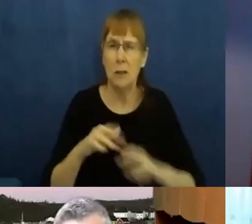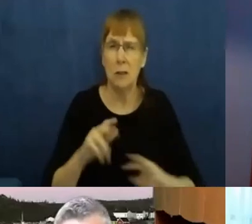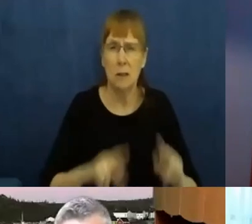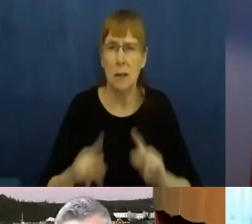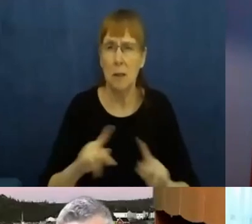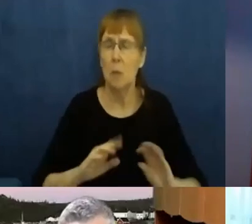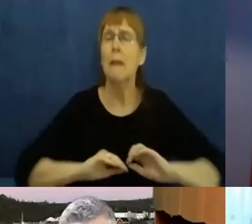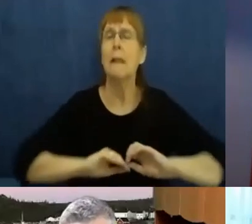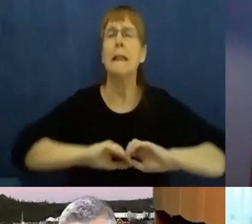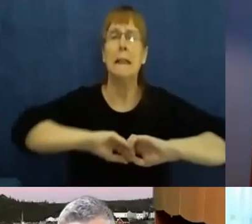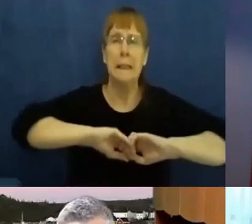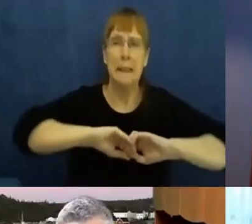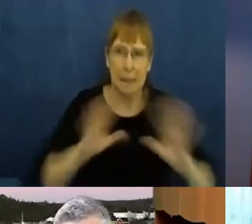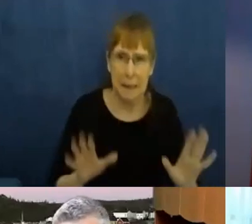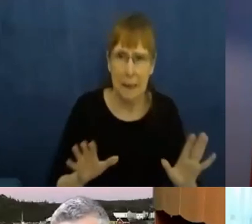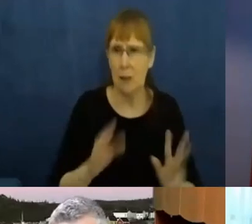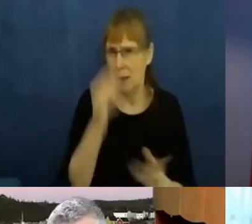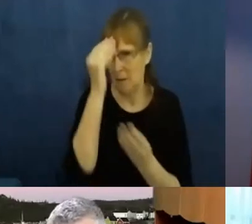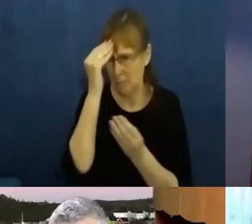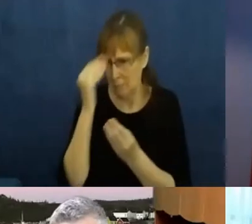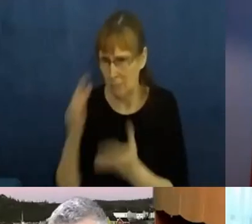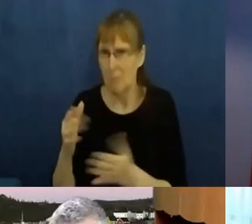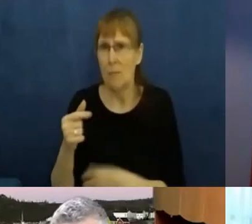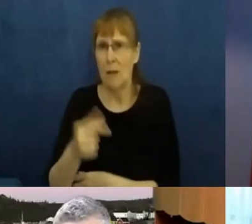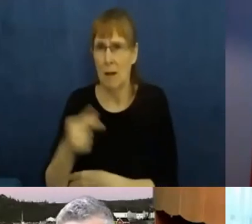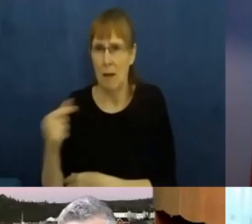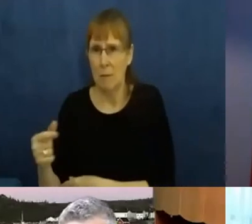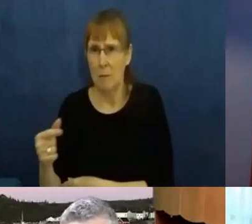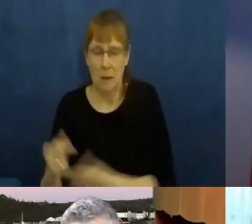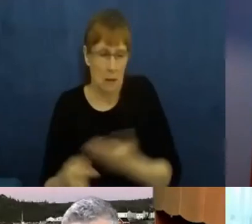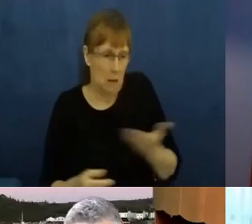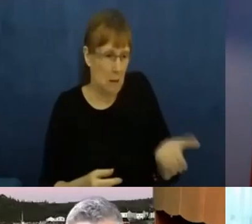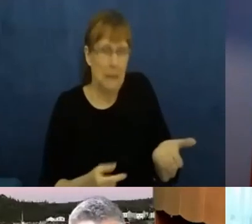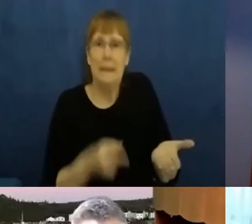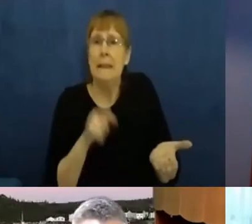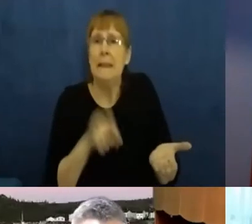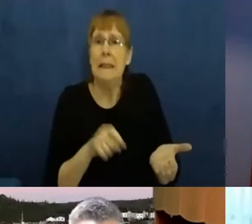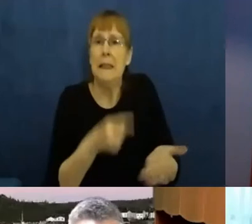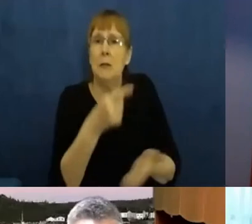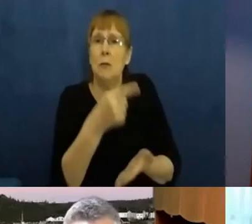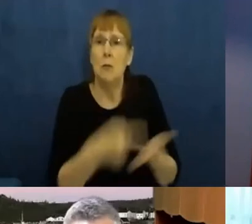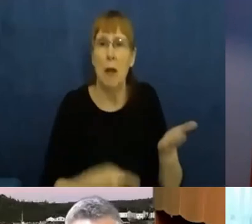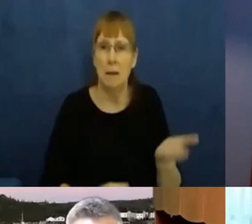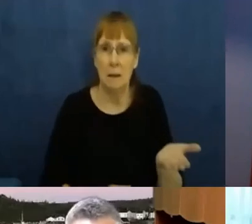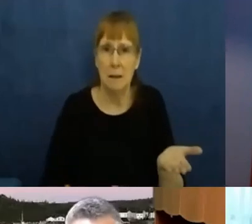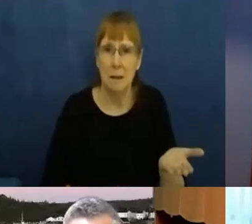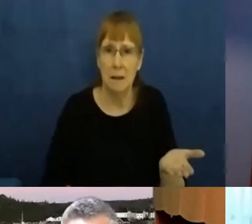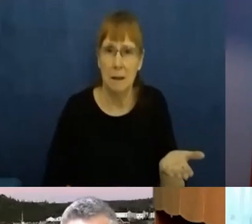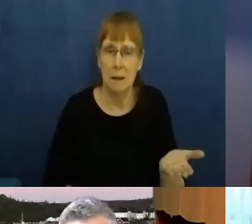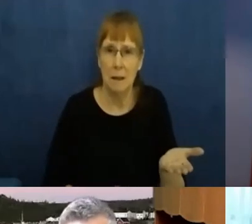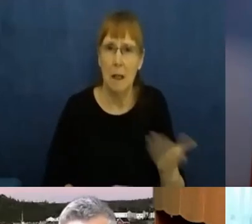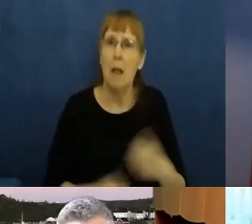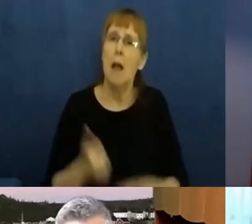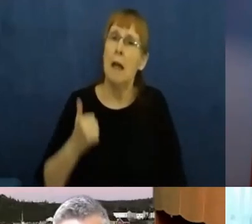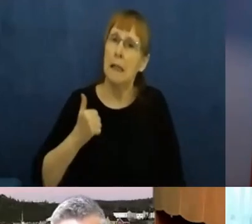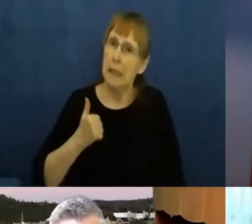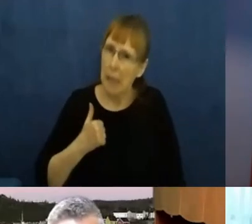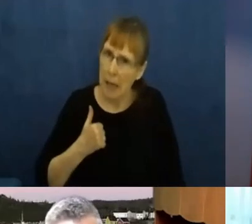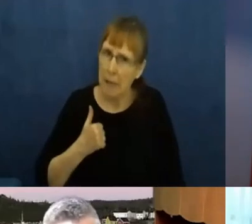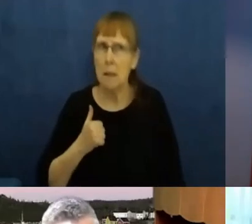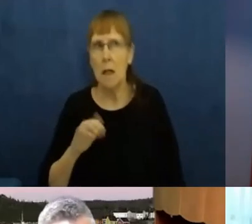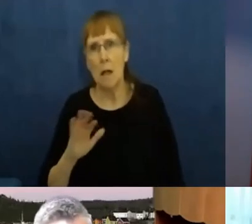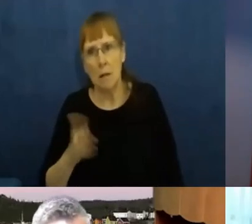telling the state, uh, what they need. And while Canada has gotten, uh, better, I guess, at listening,